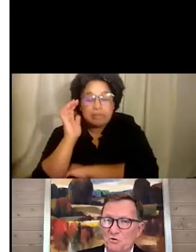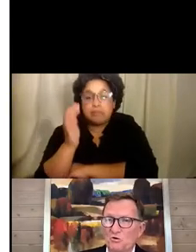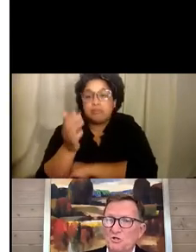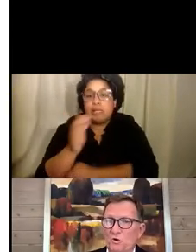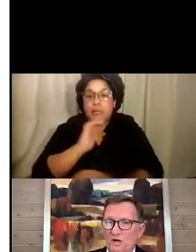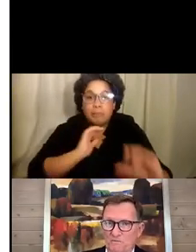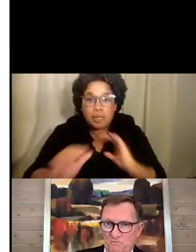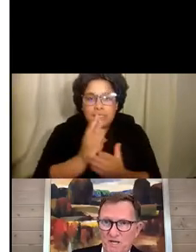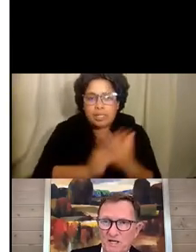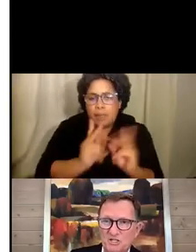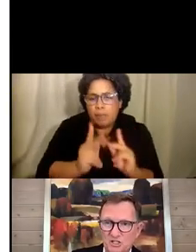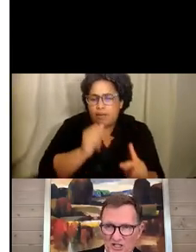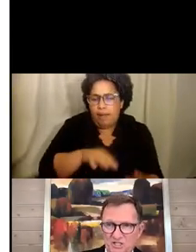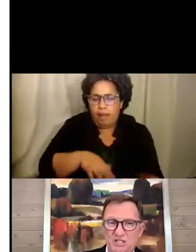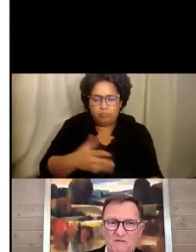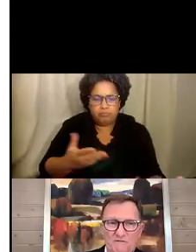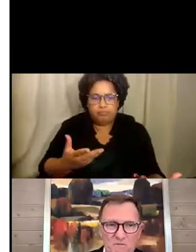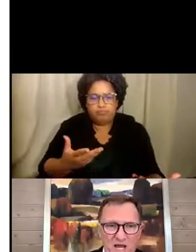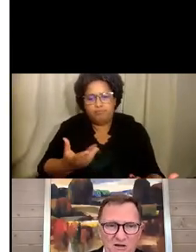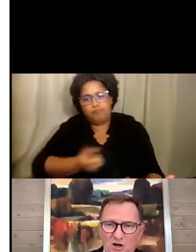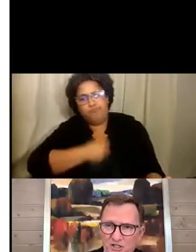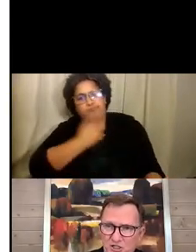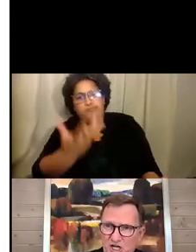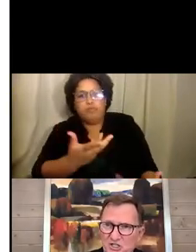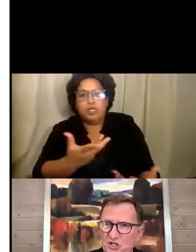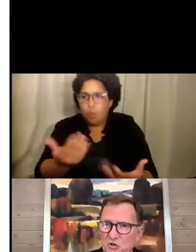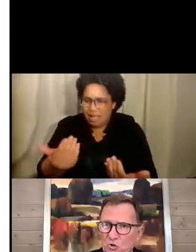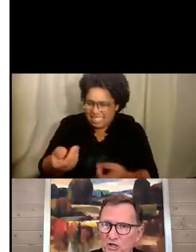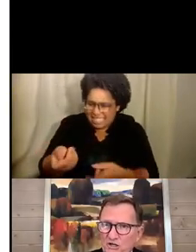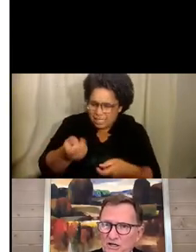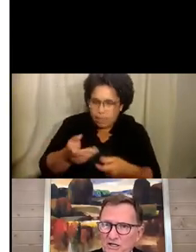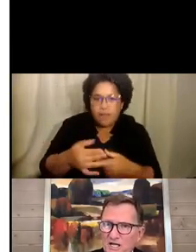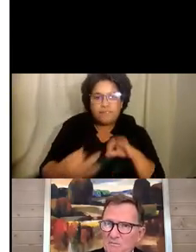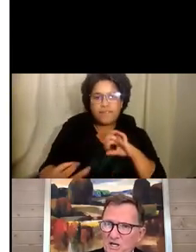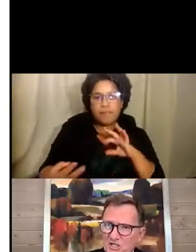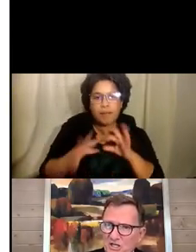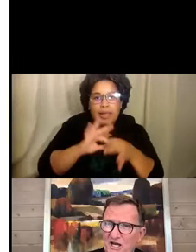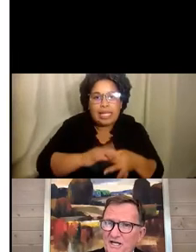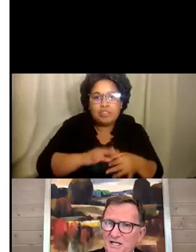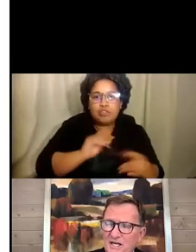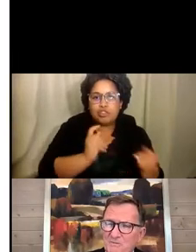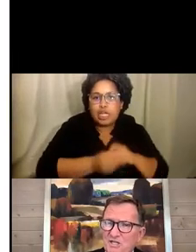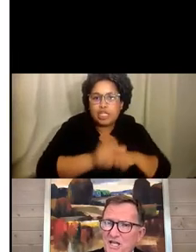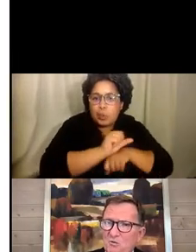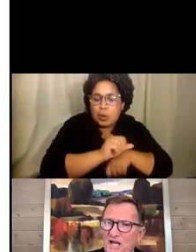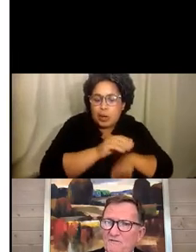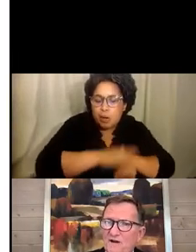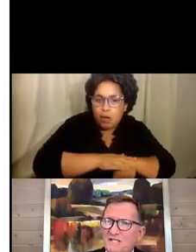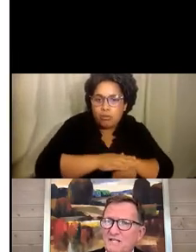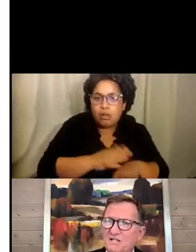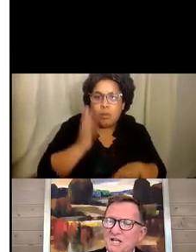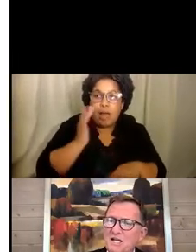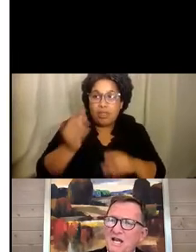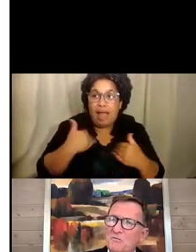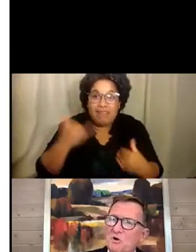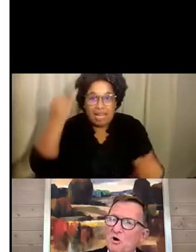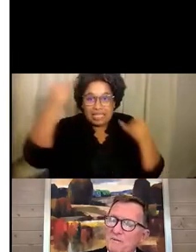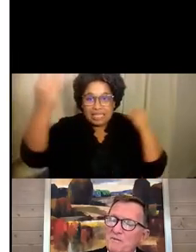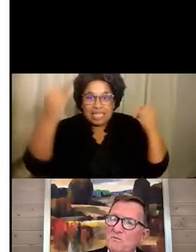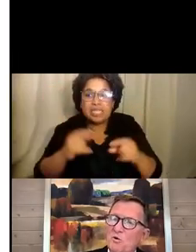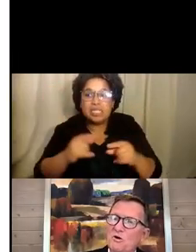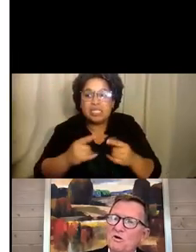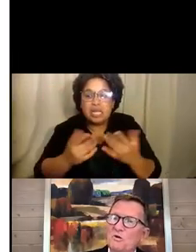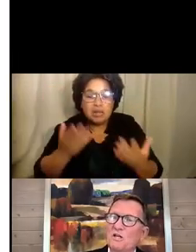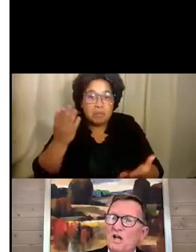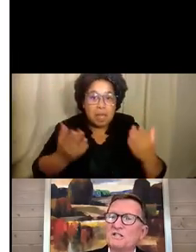be as vocal. You want to solicit their feedback on the change that you're working on because a lot of times they will have ideas and are